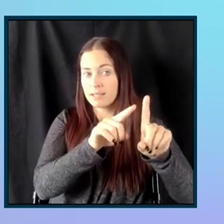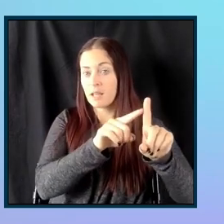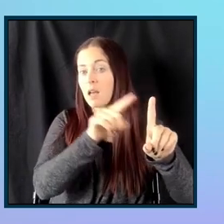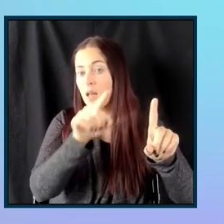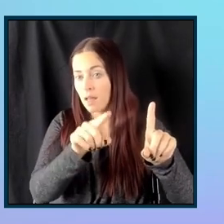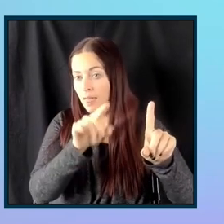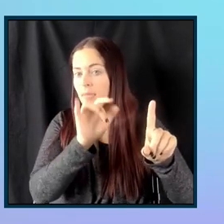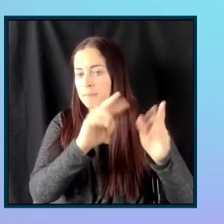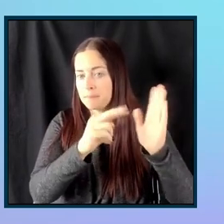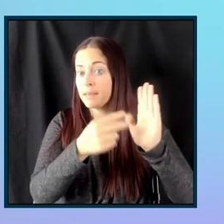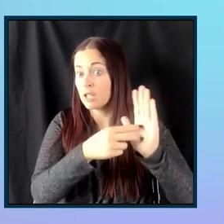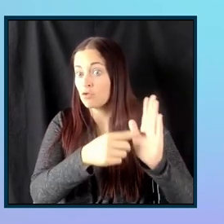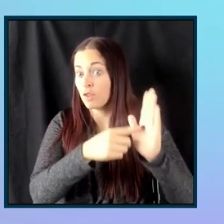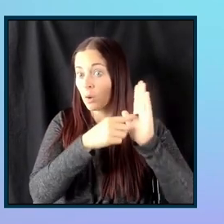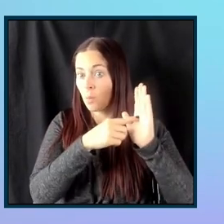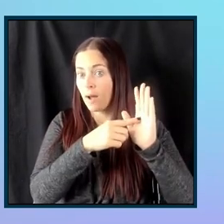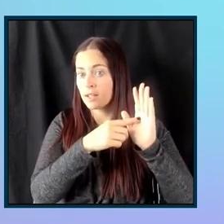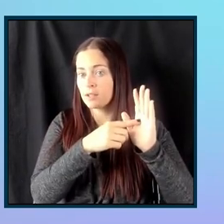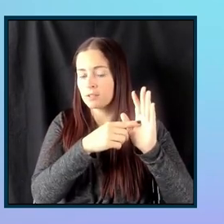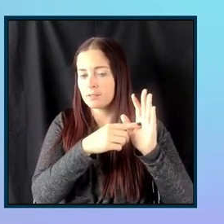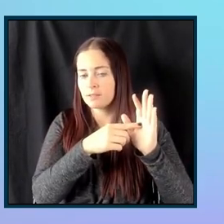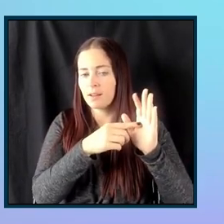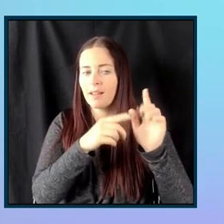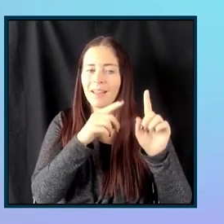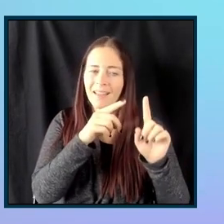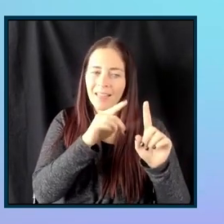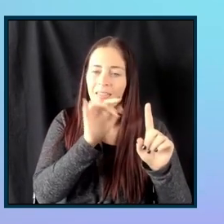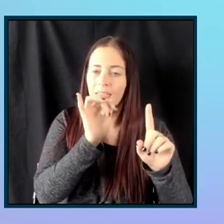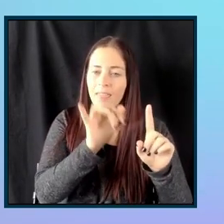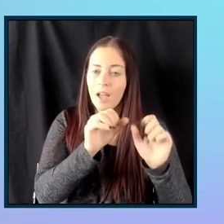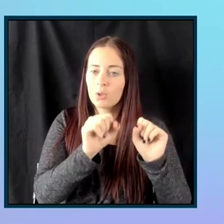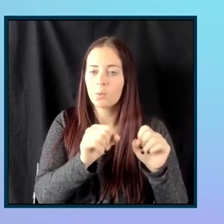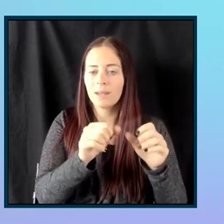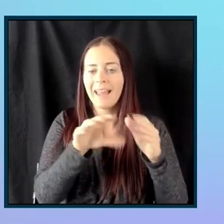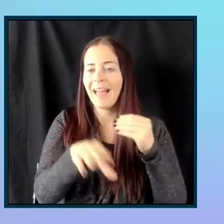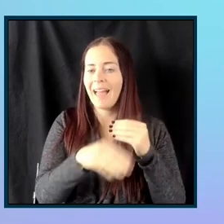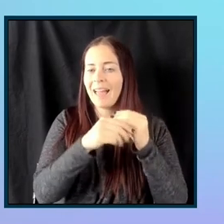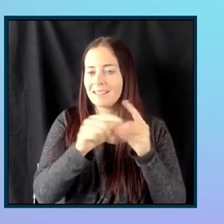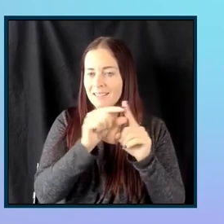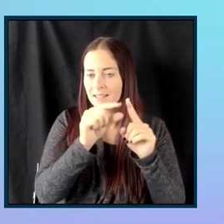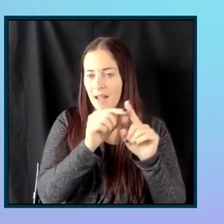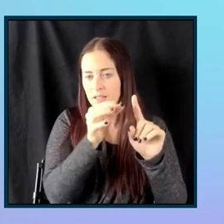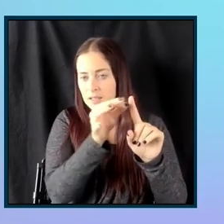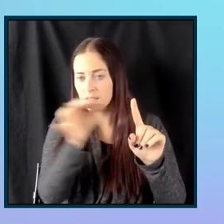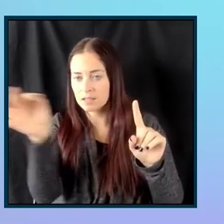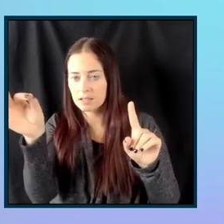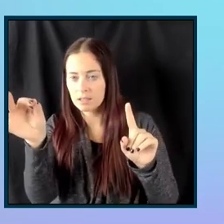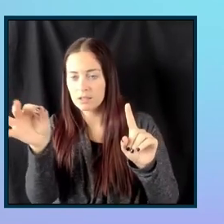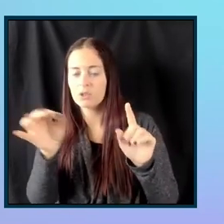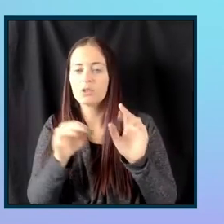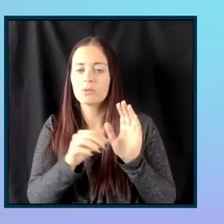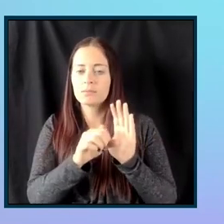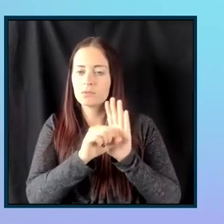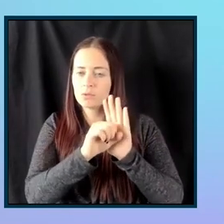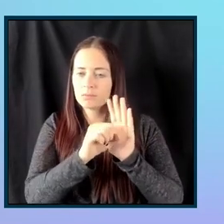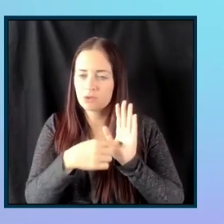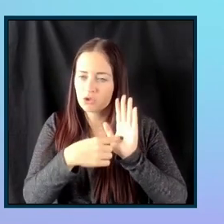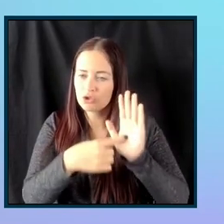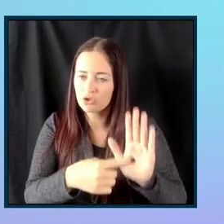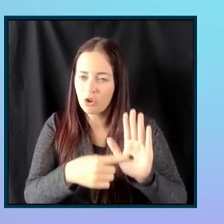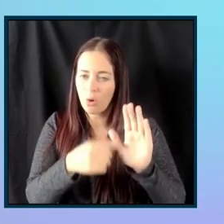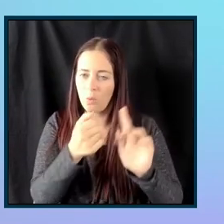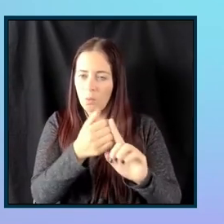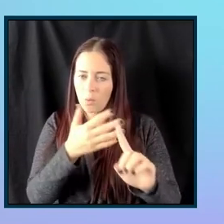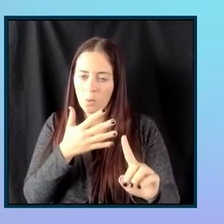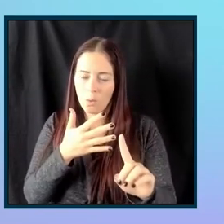message of that sort, and then have those indicated inside your input fields. That is fine. I do like to kind of flip that